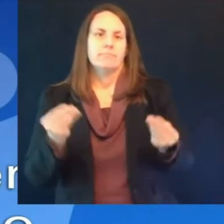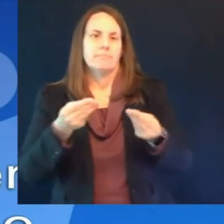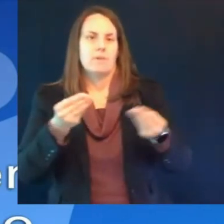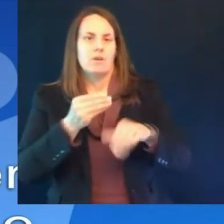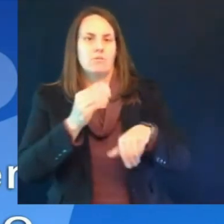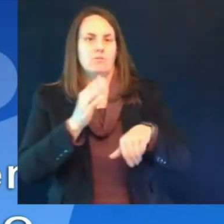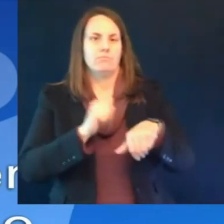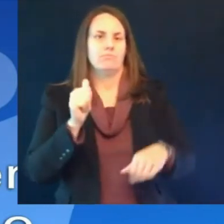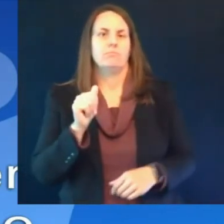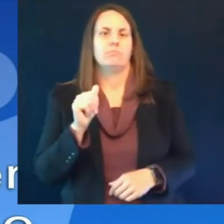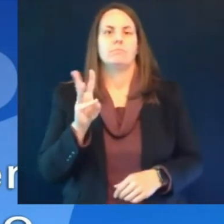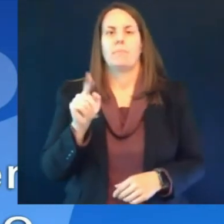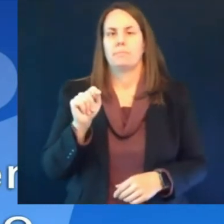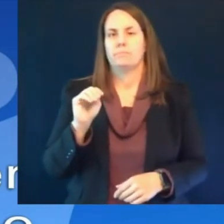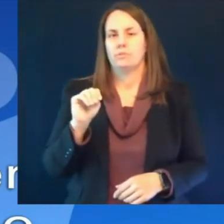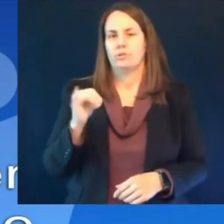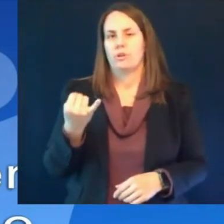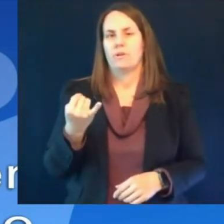milwaukee stephanie